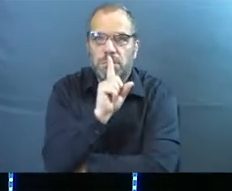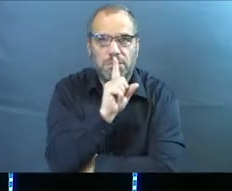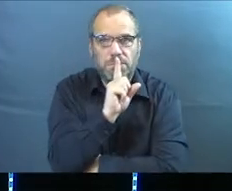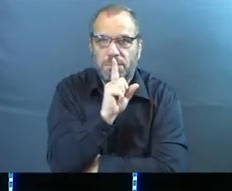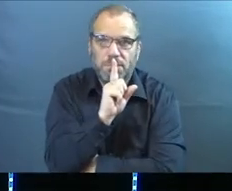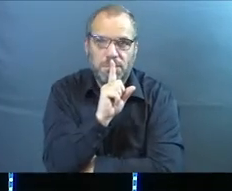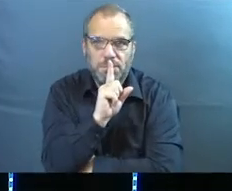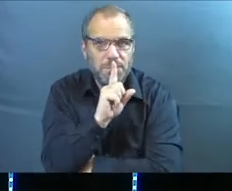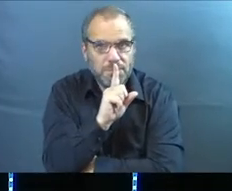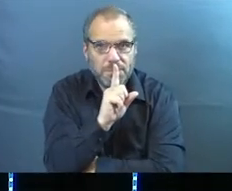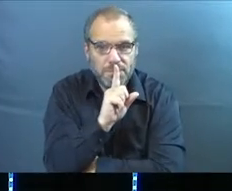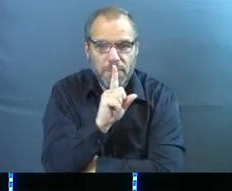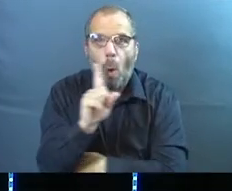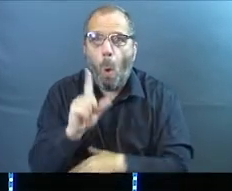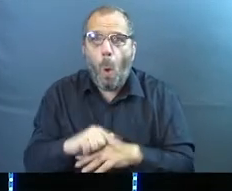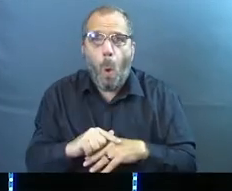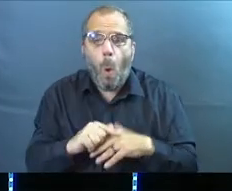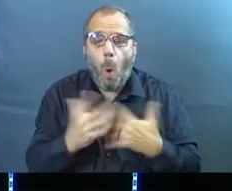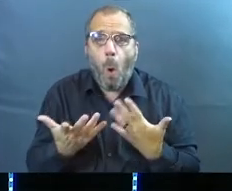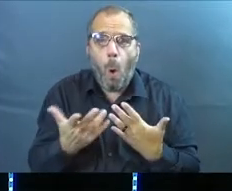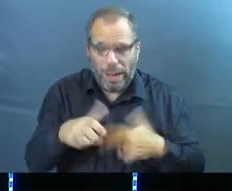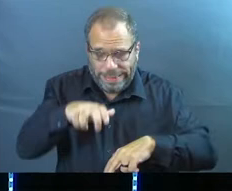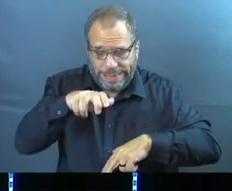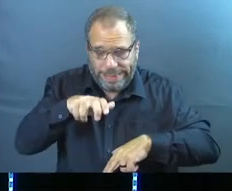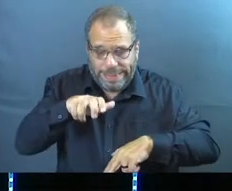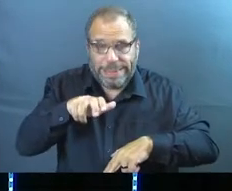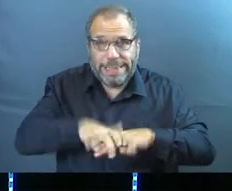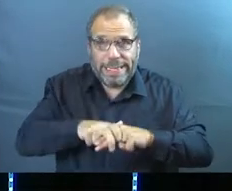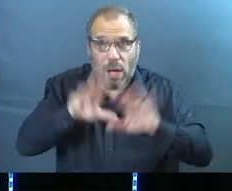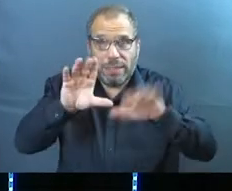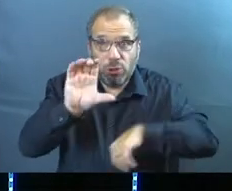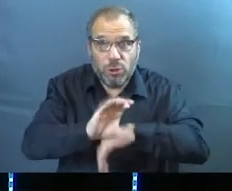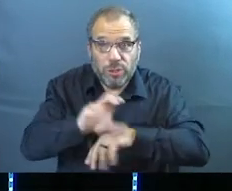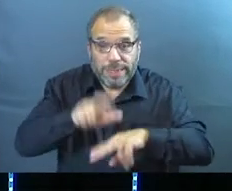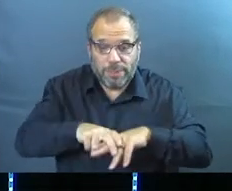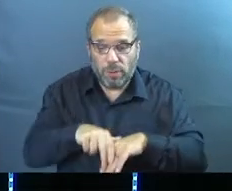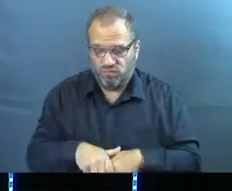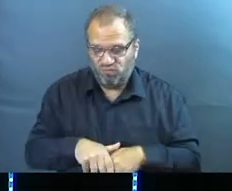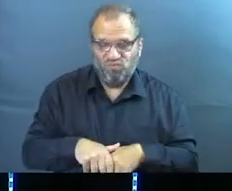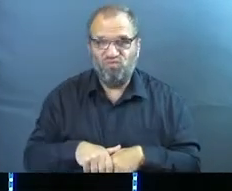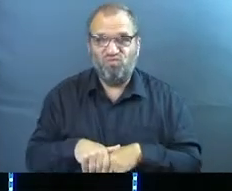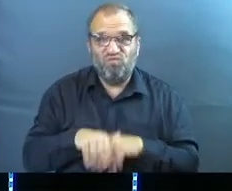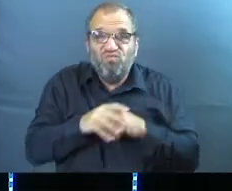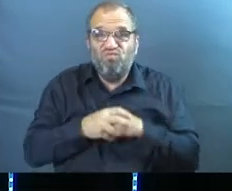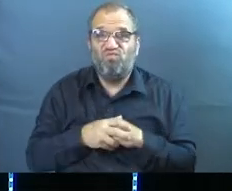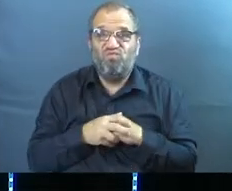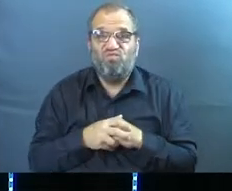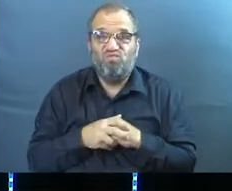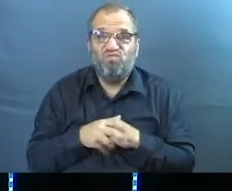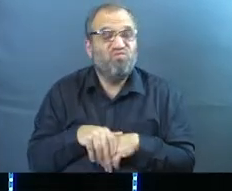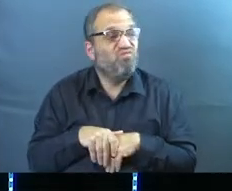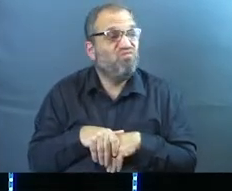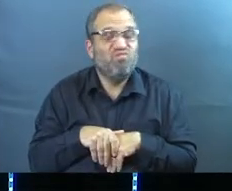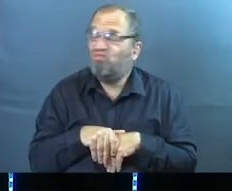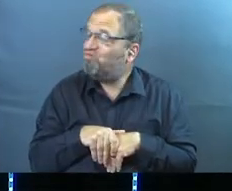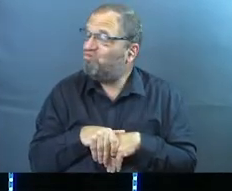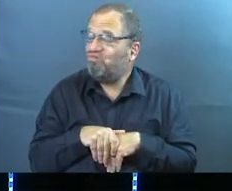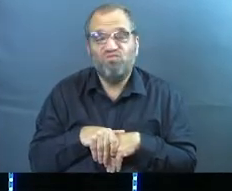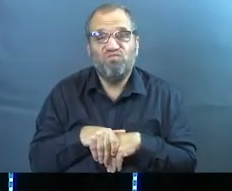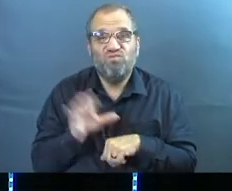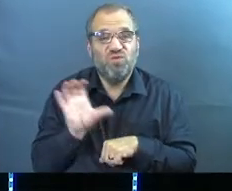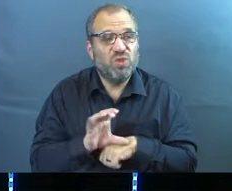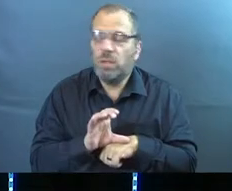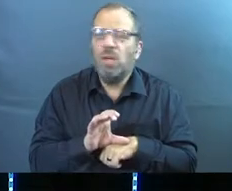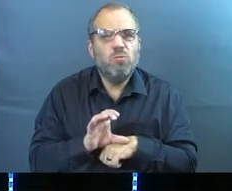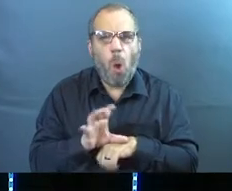It doesn't say that they warm a pew on a Sunday morning. It says that they're planted in